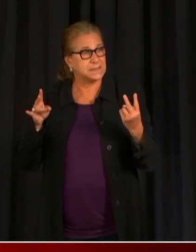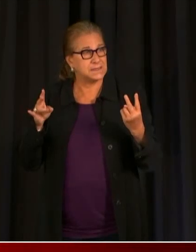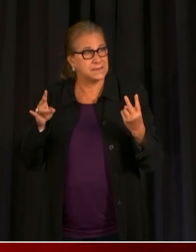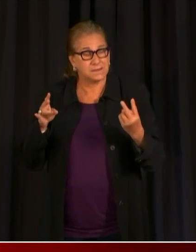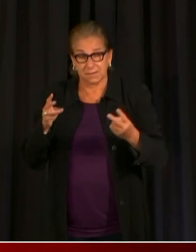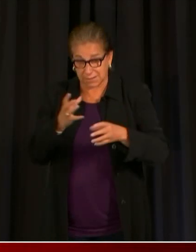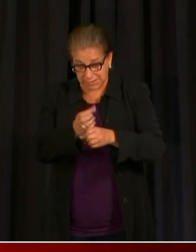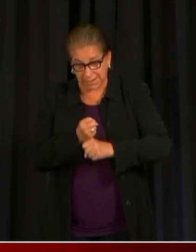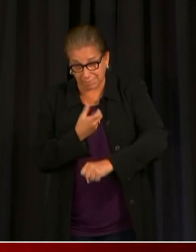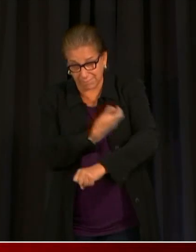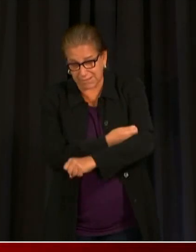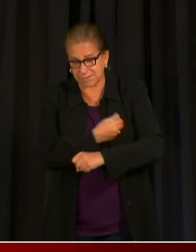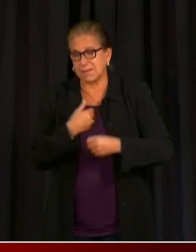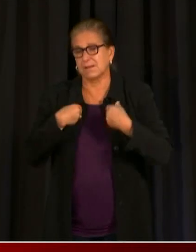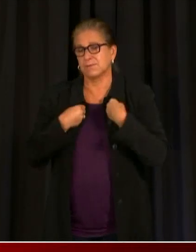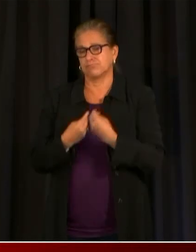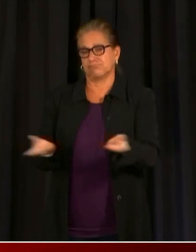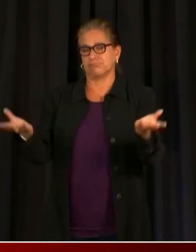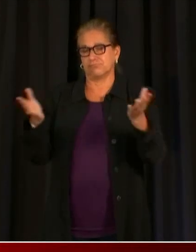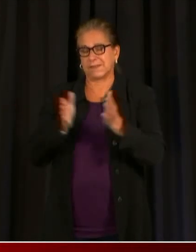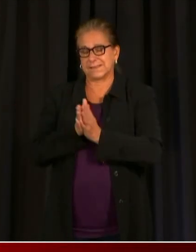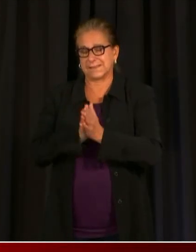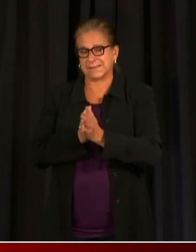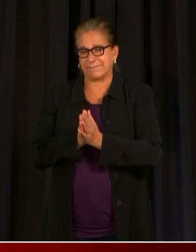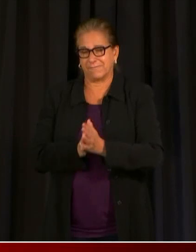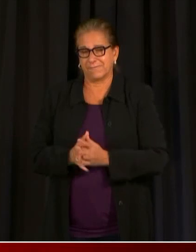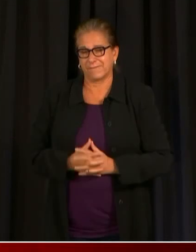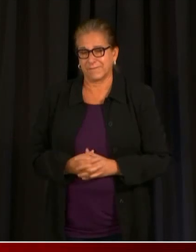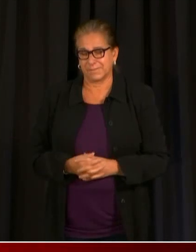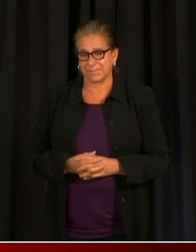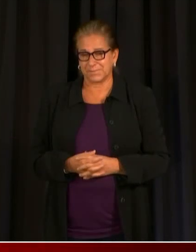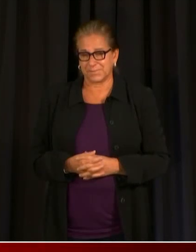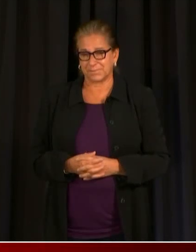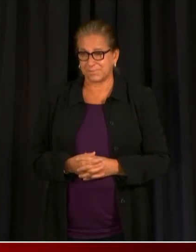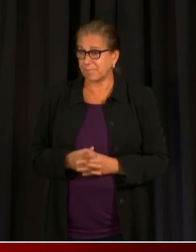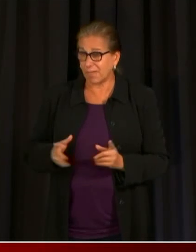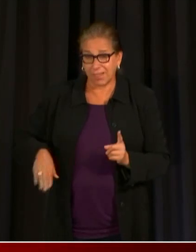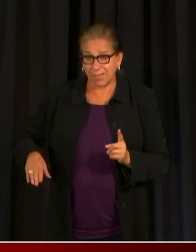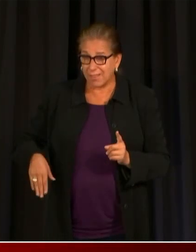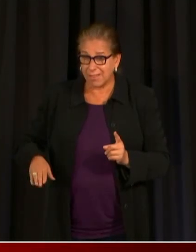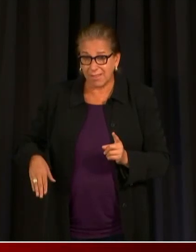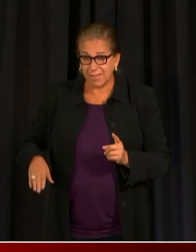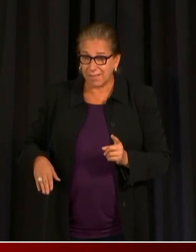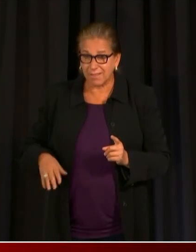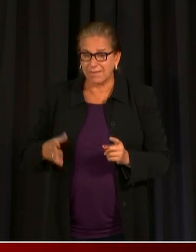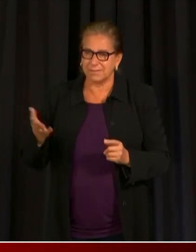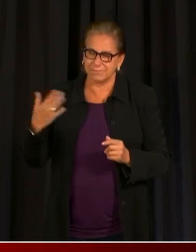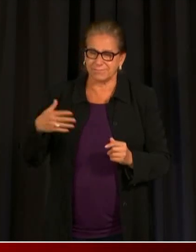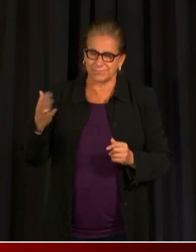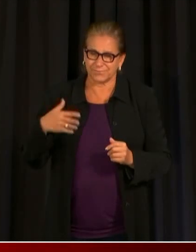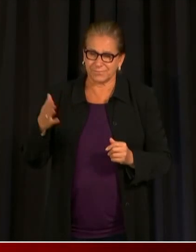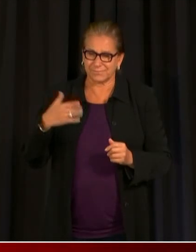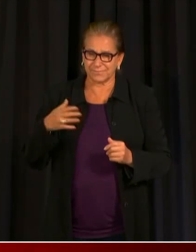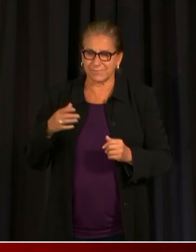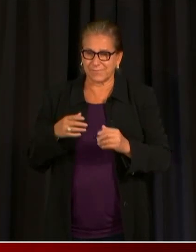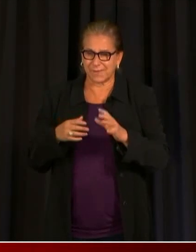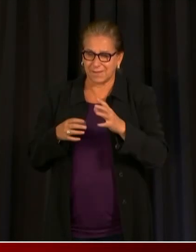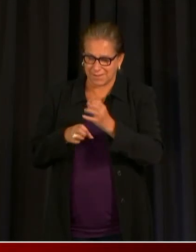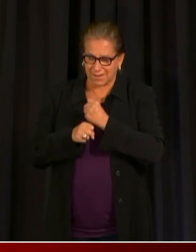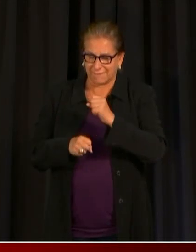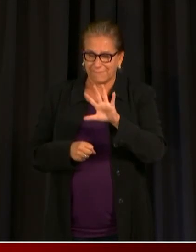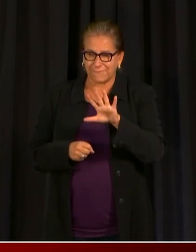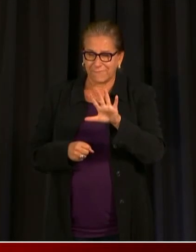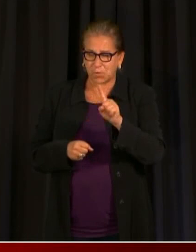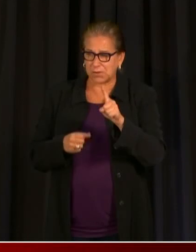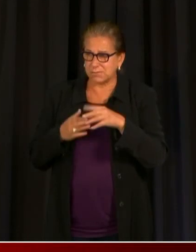received the vaccine. Youth who have not yet been vaccinated will be eligible for the $51 gift